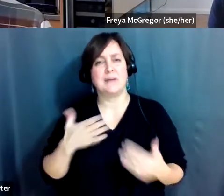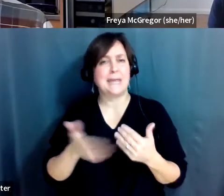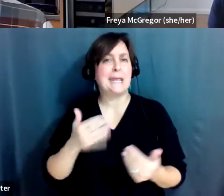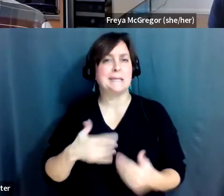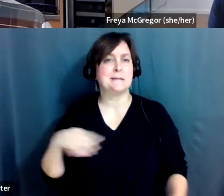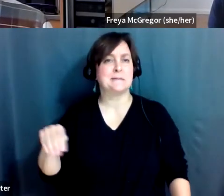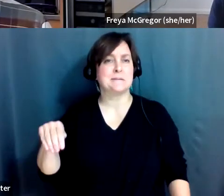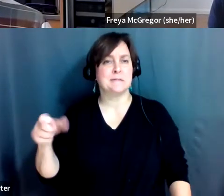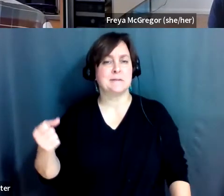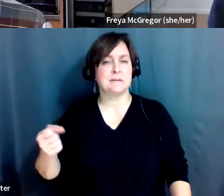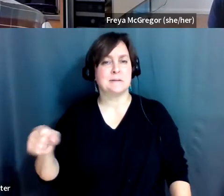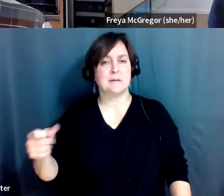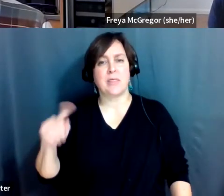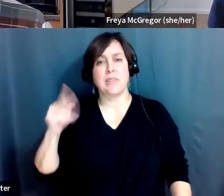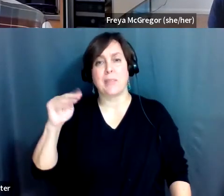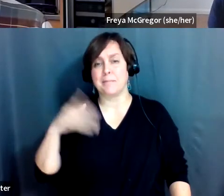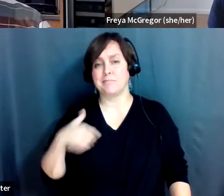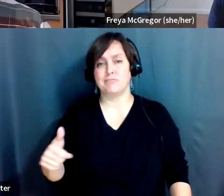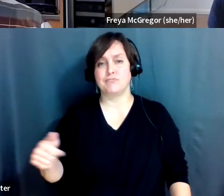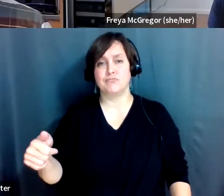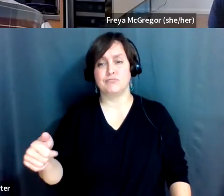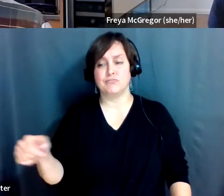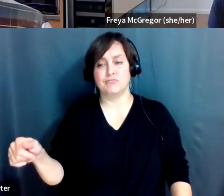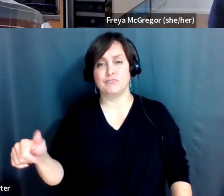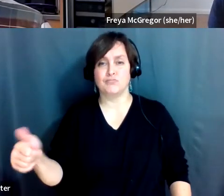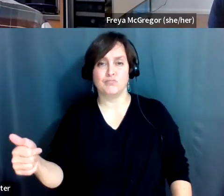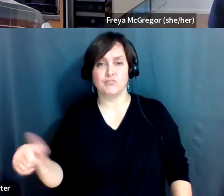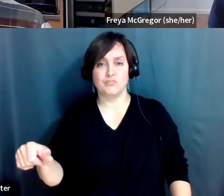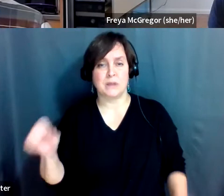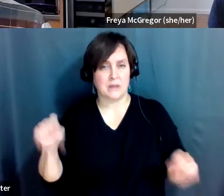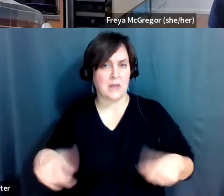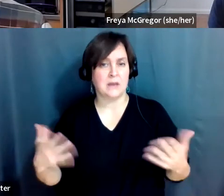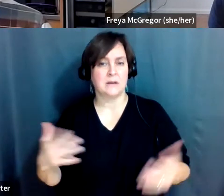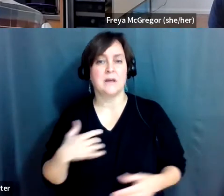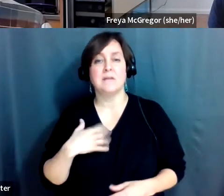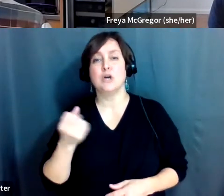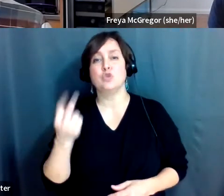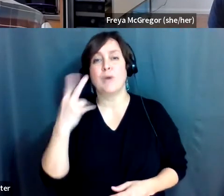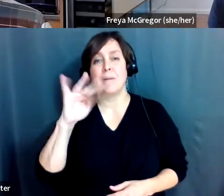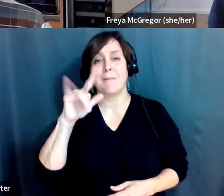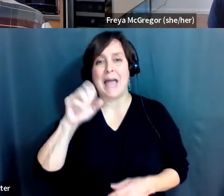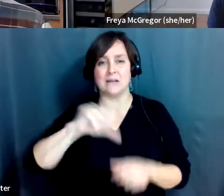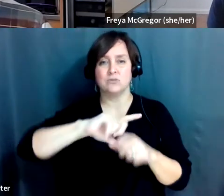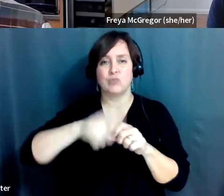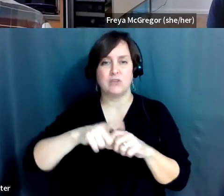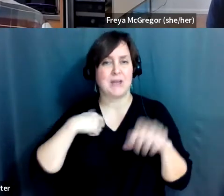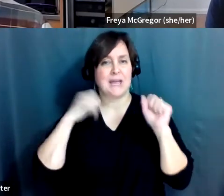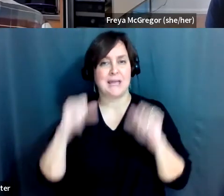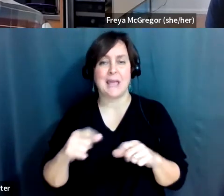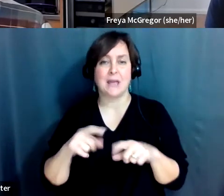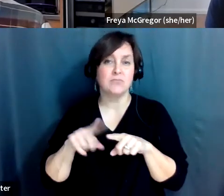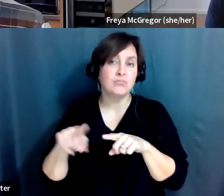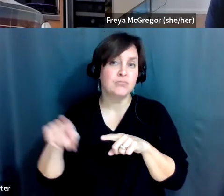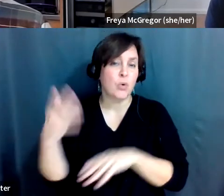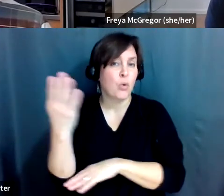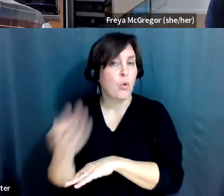movement of my thumb. And it has a 12 mile range. So, I can go out all